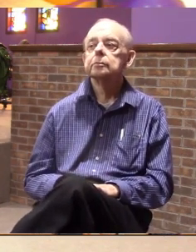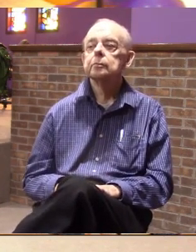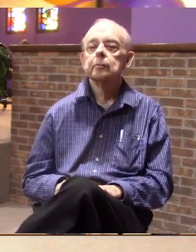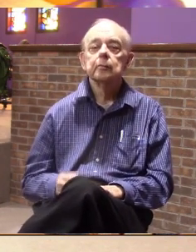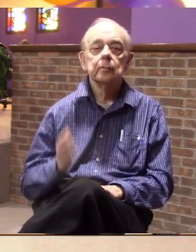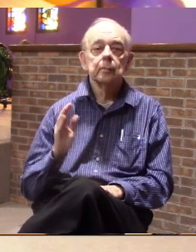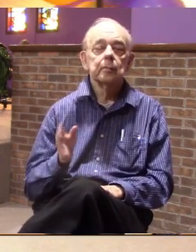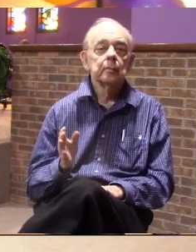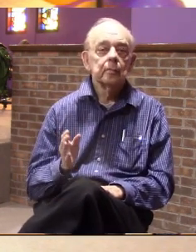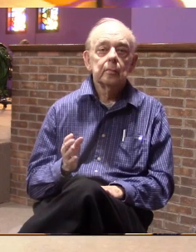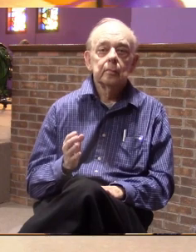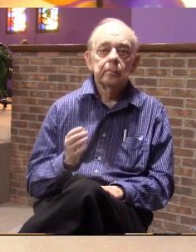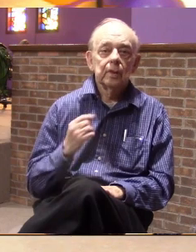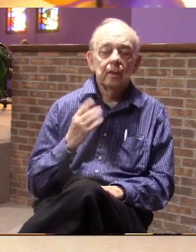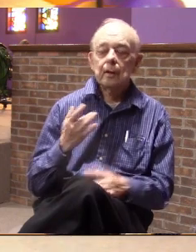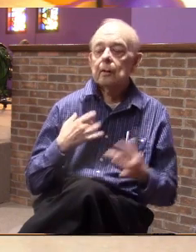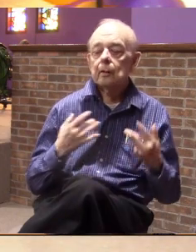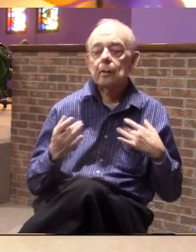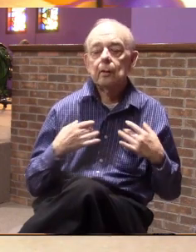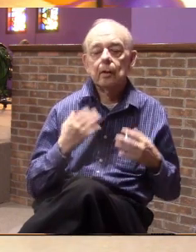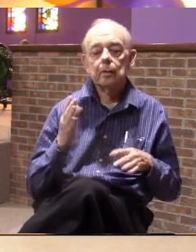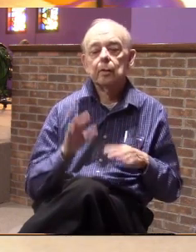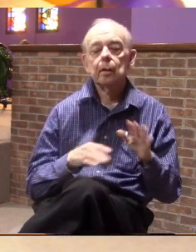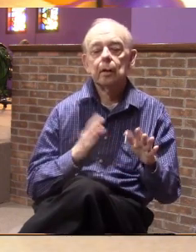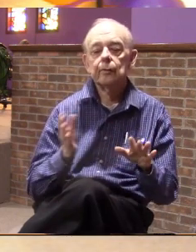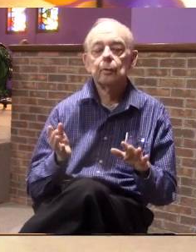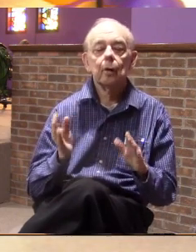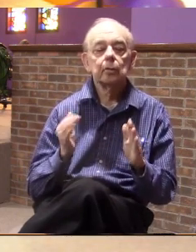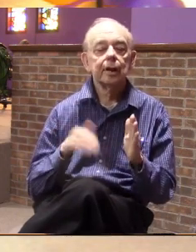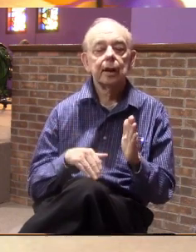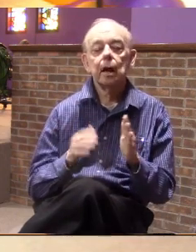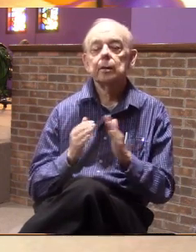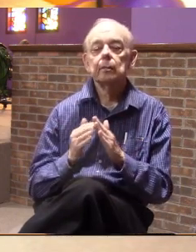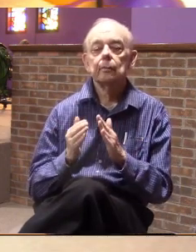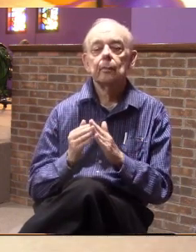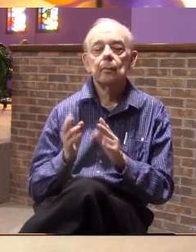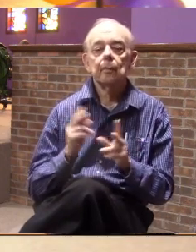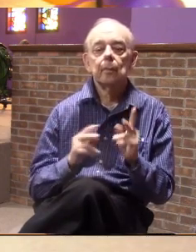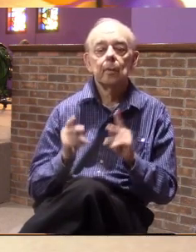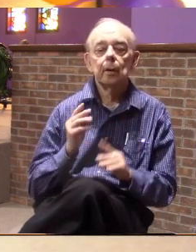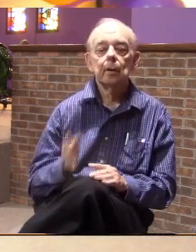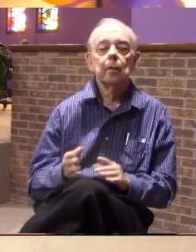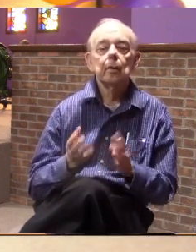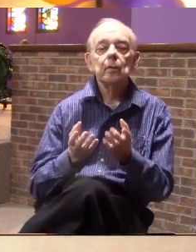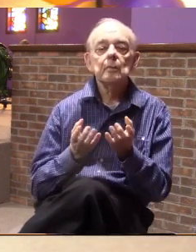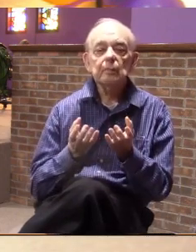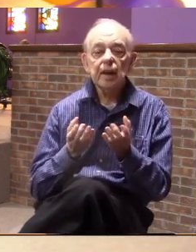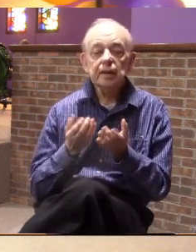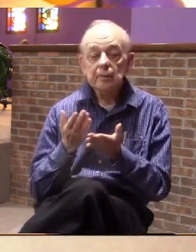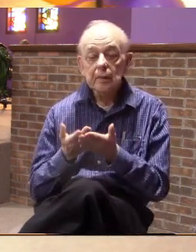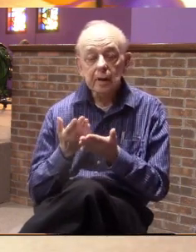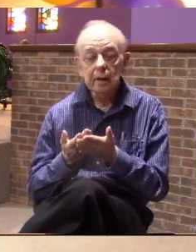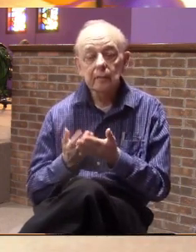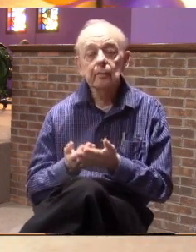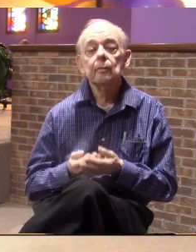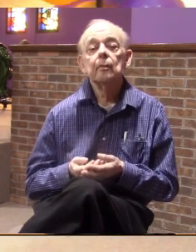You never really were concerned that if you walked downtown, there were people there begging for money.